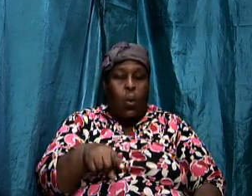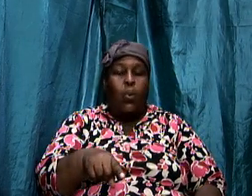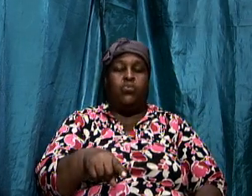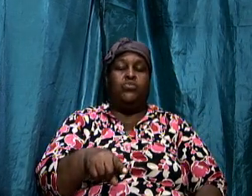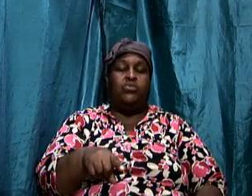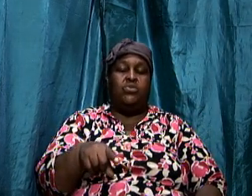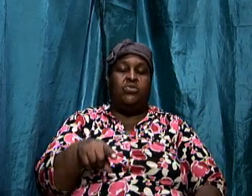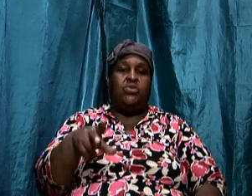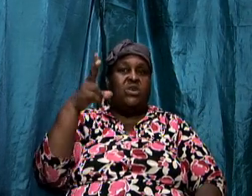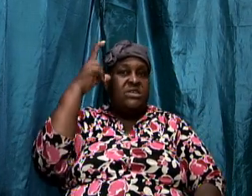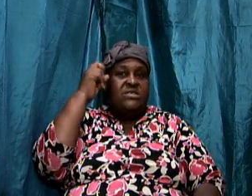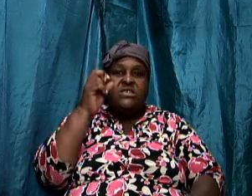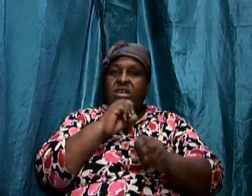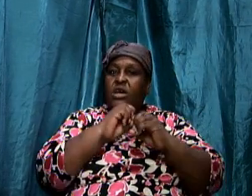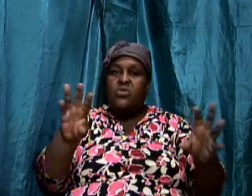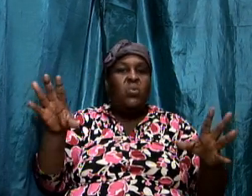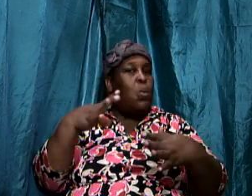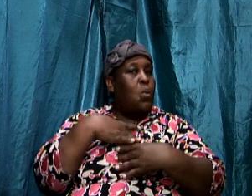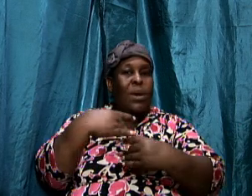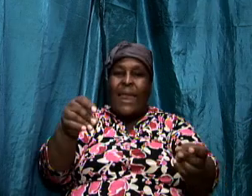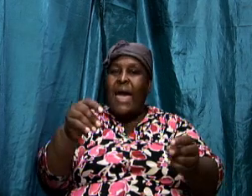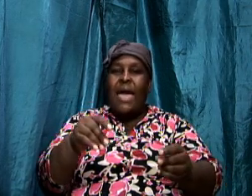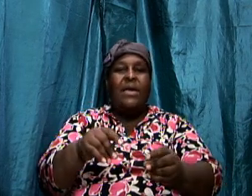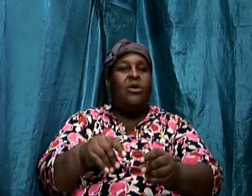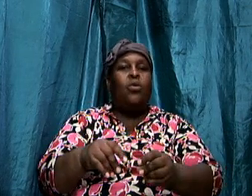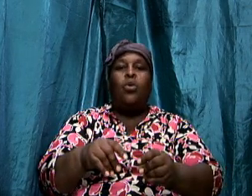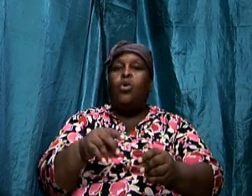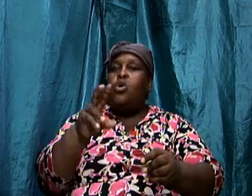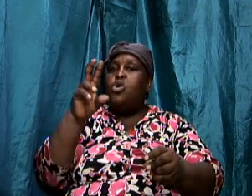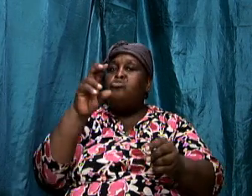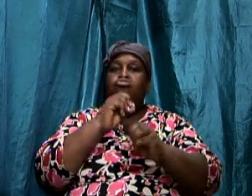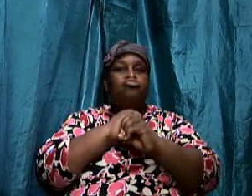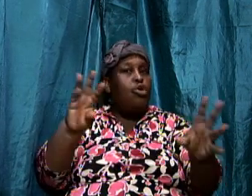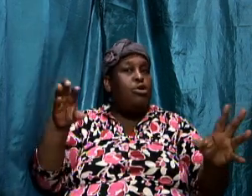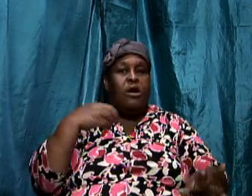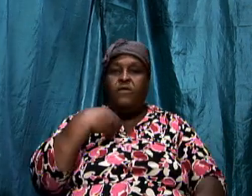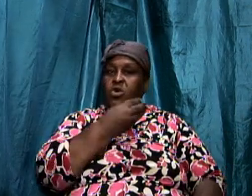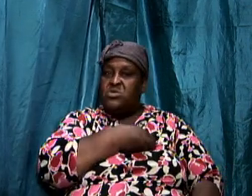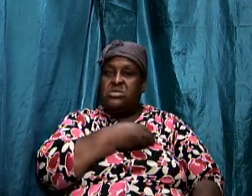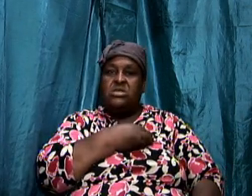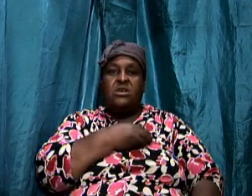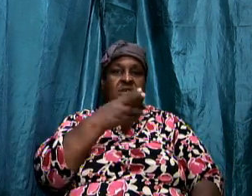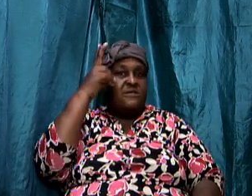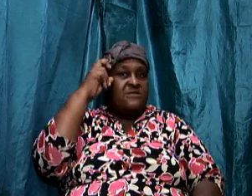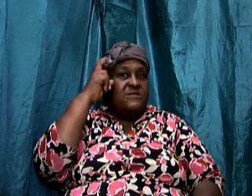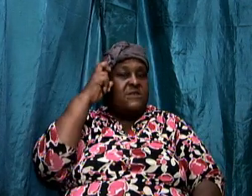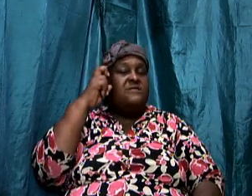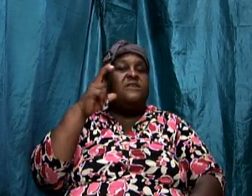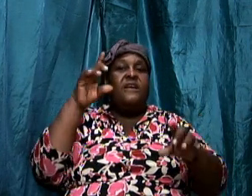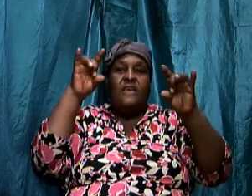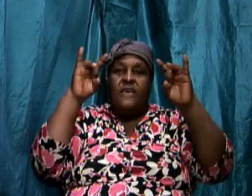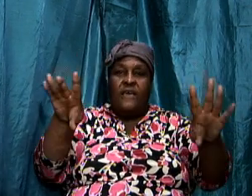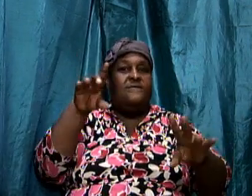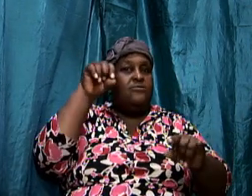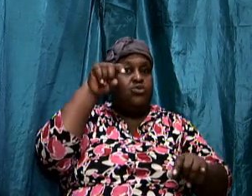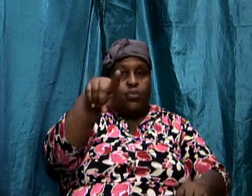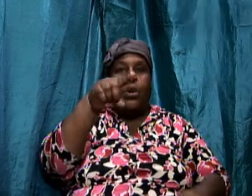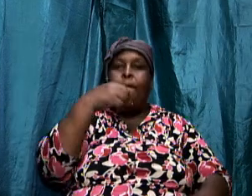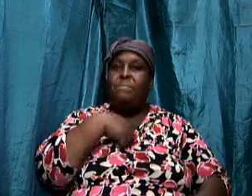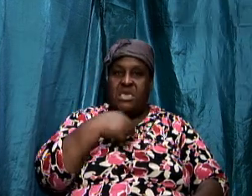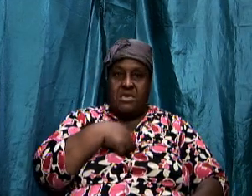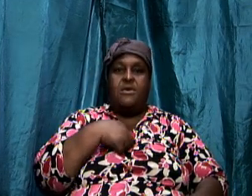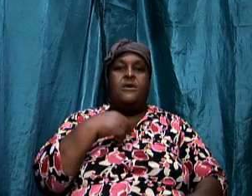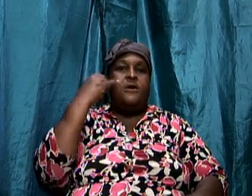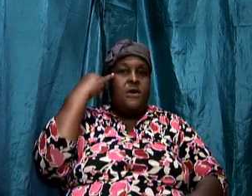fact i am putting it mildly he hates you and if he can captivate and capture your mind he will if he